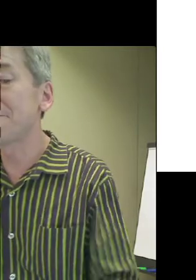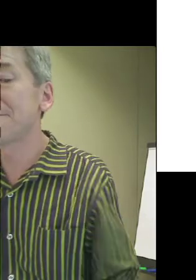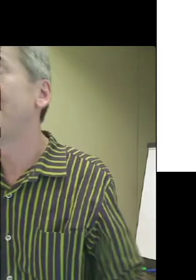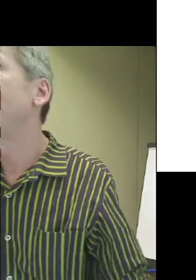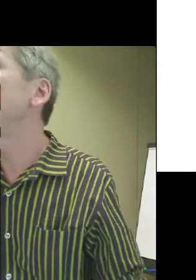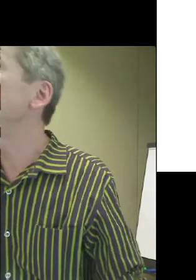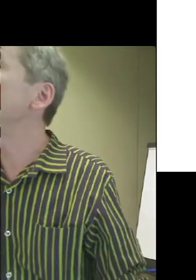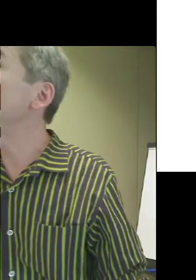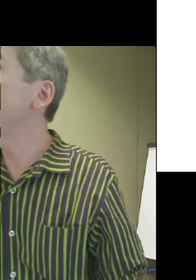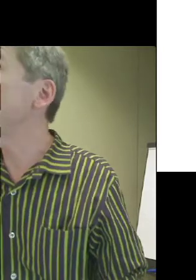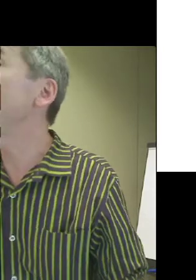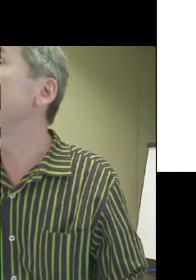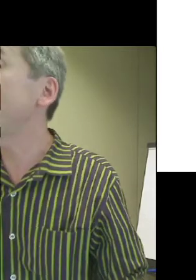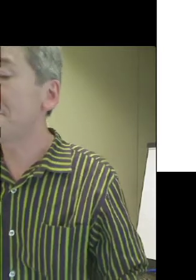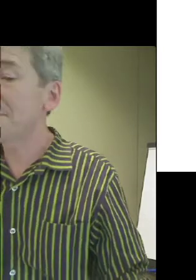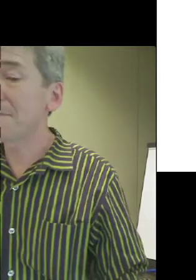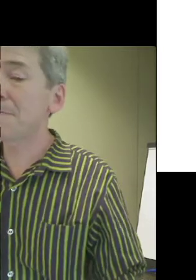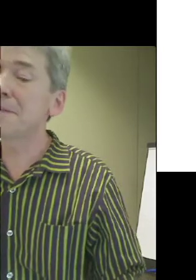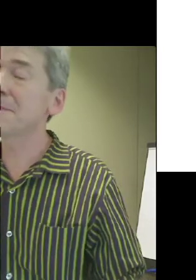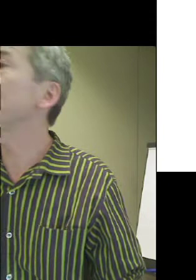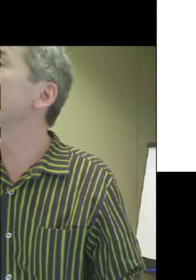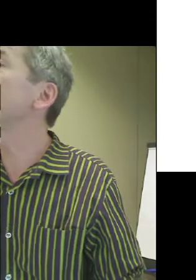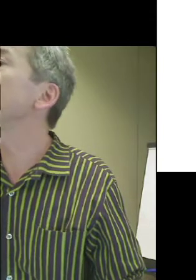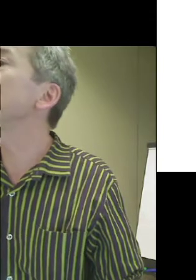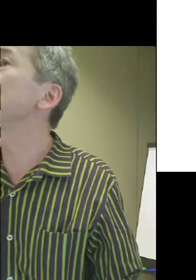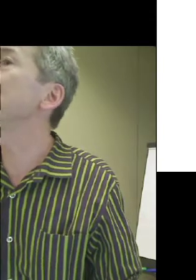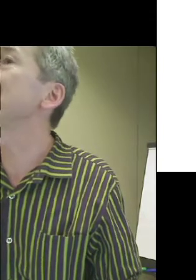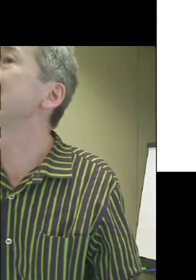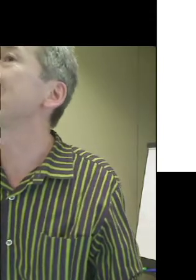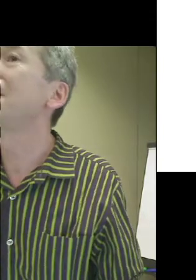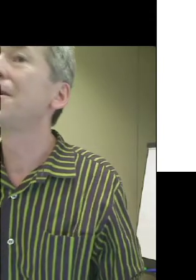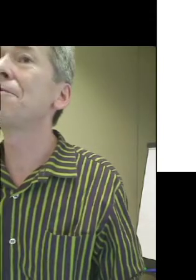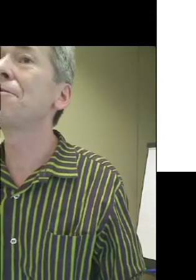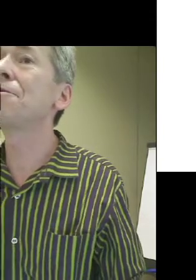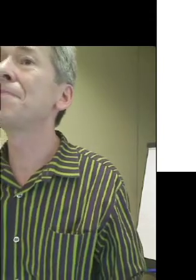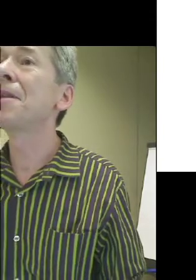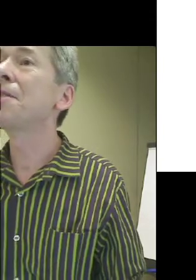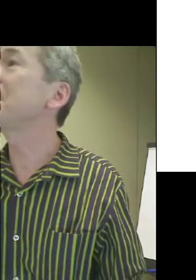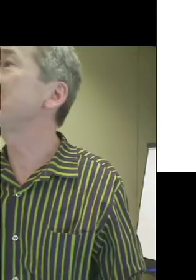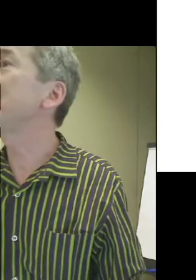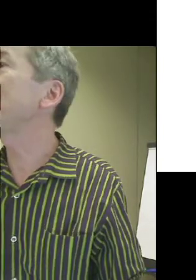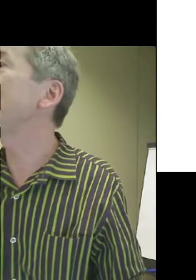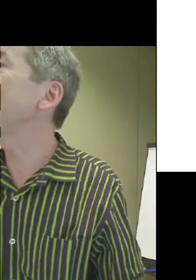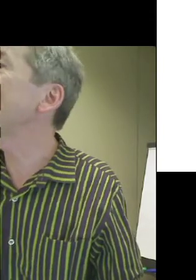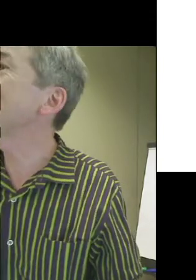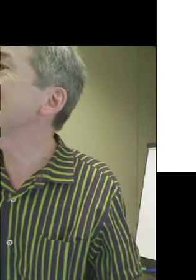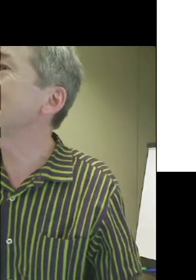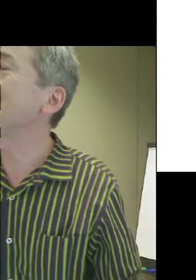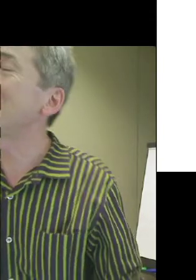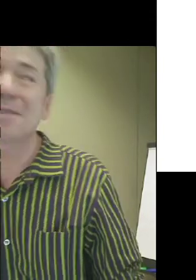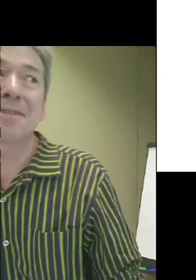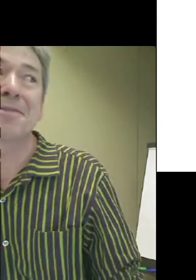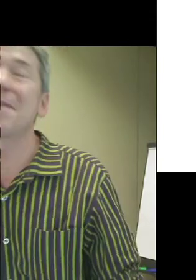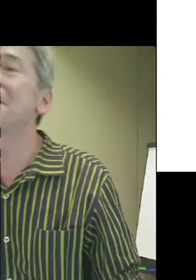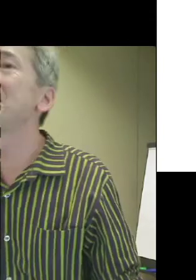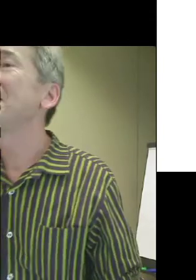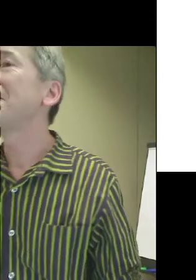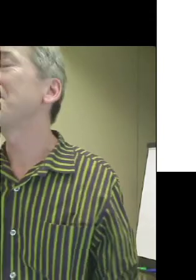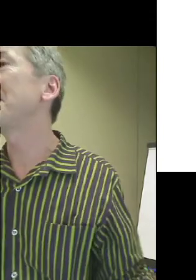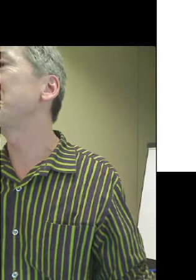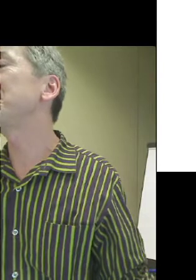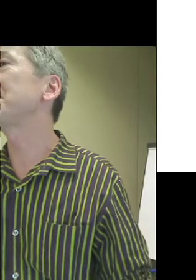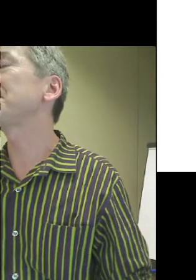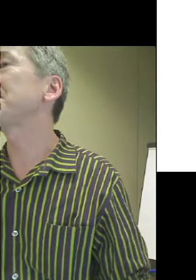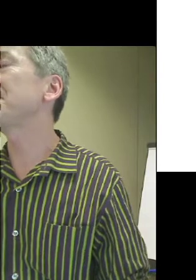museum, people with a disability face far too many barriers. For visually impaired viewers or listeners here,